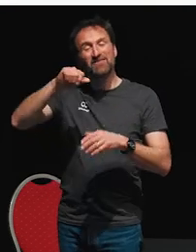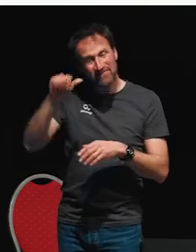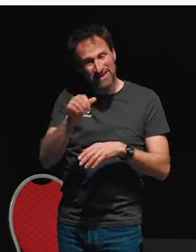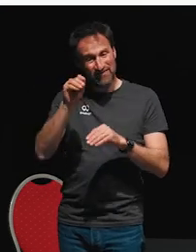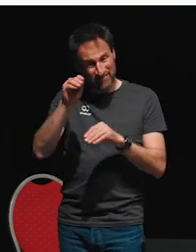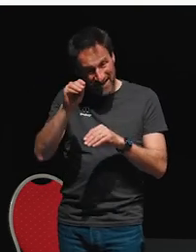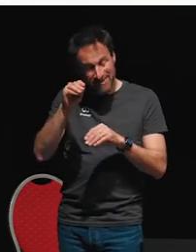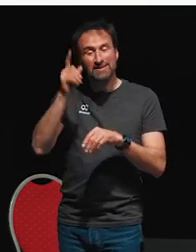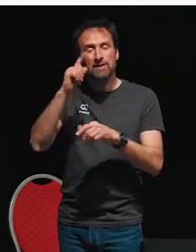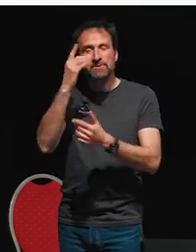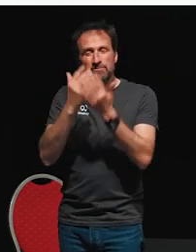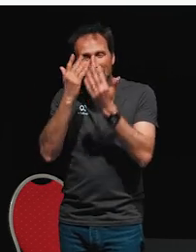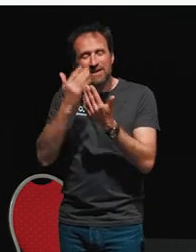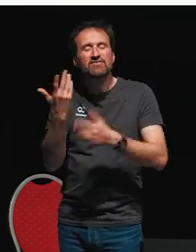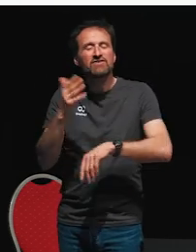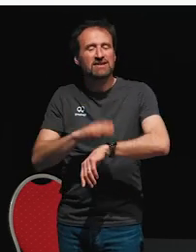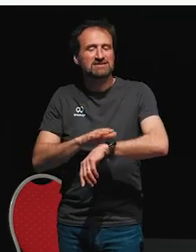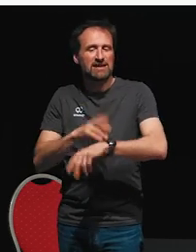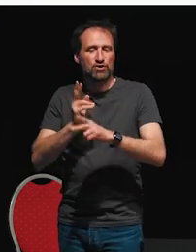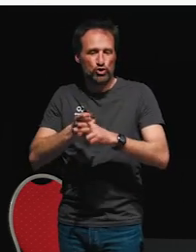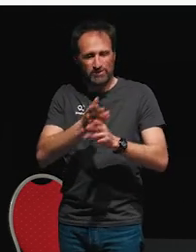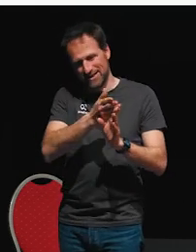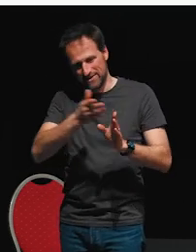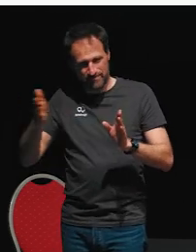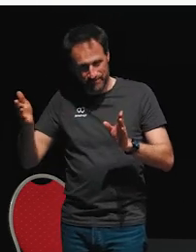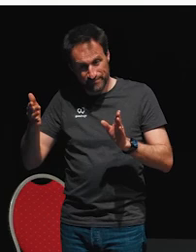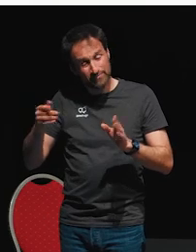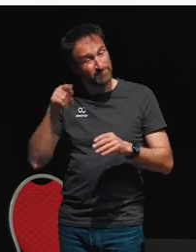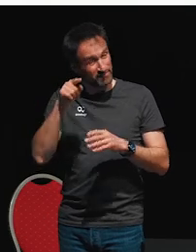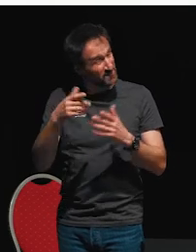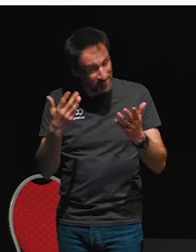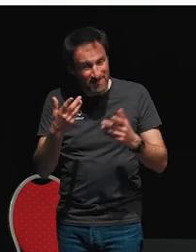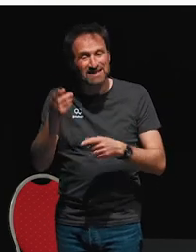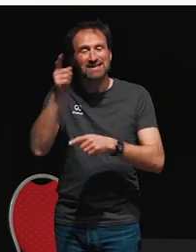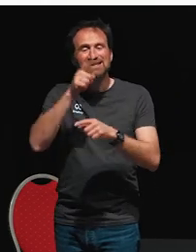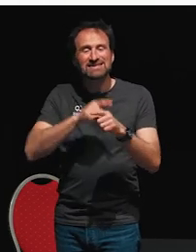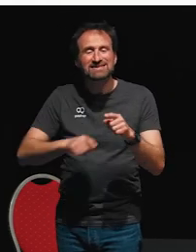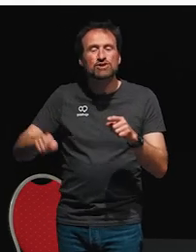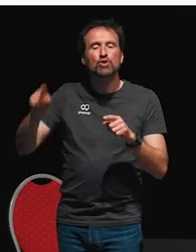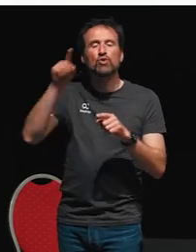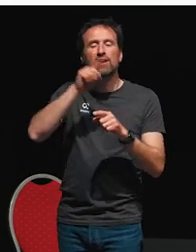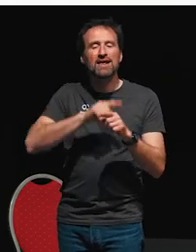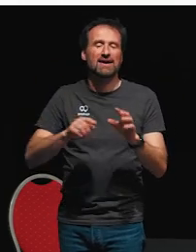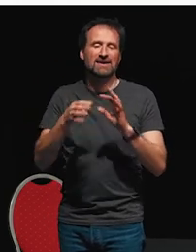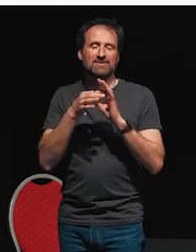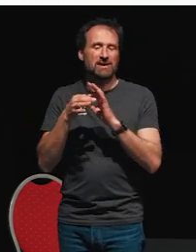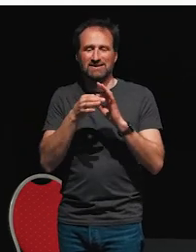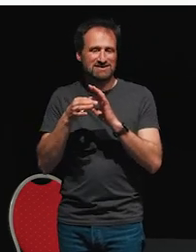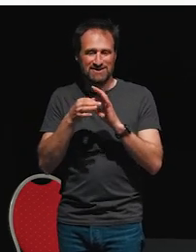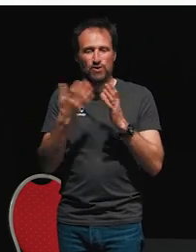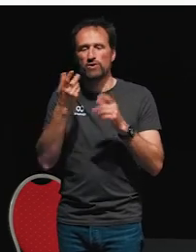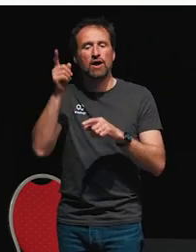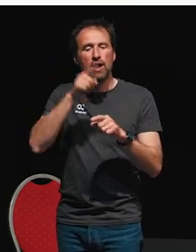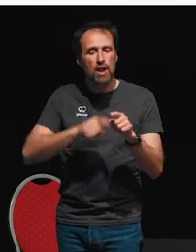much time is left. And what's being created here is a circular dependency or a loop where my